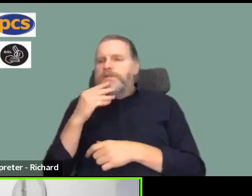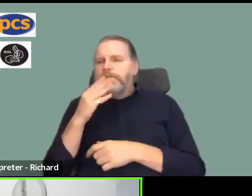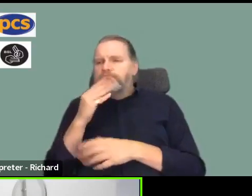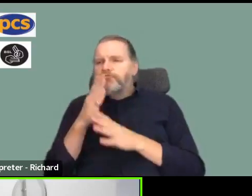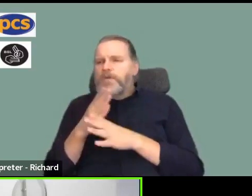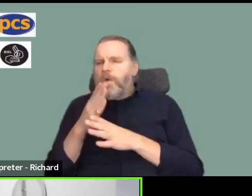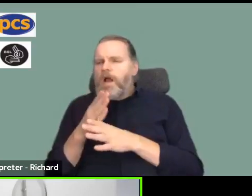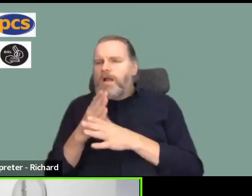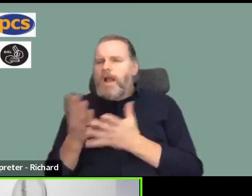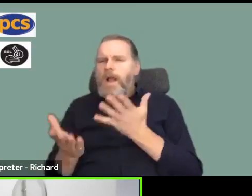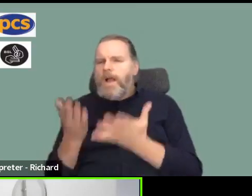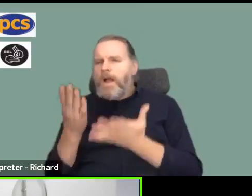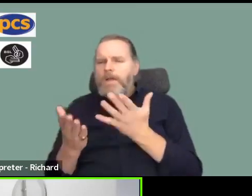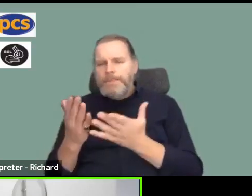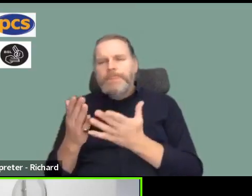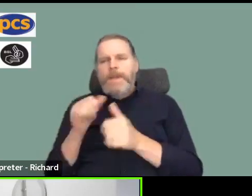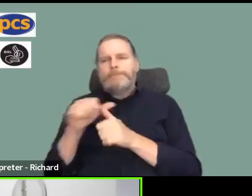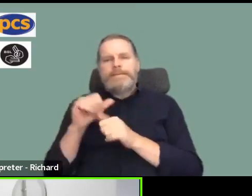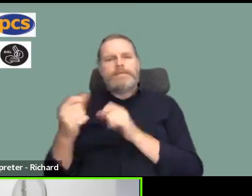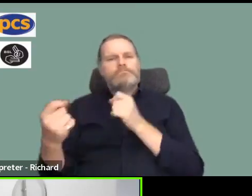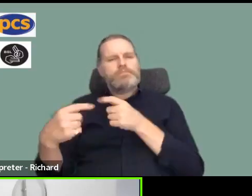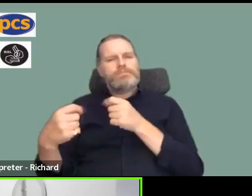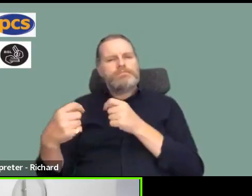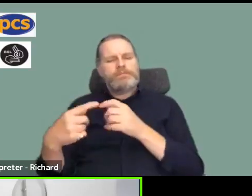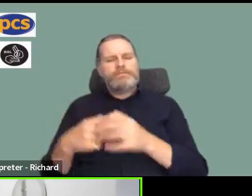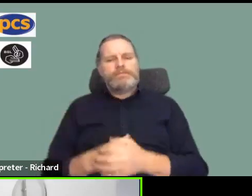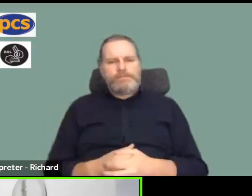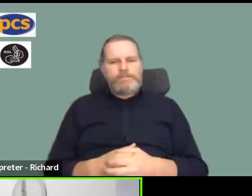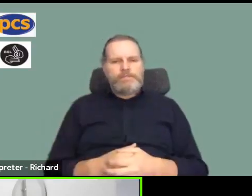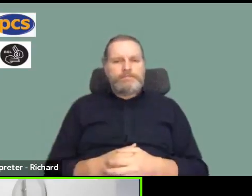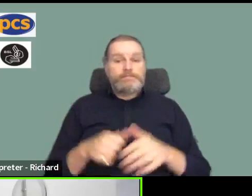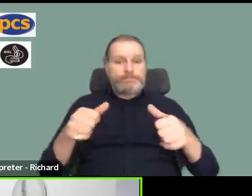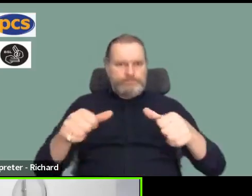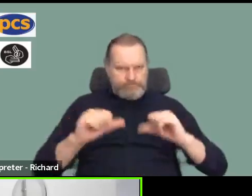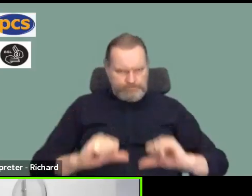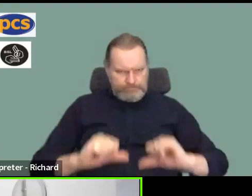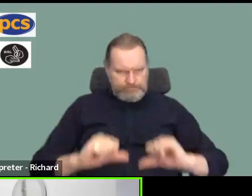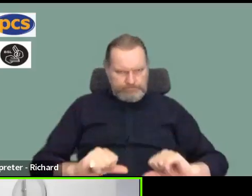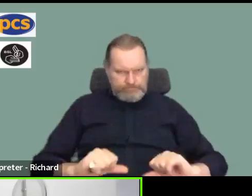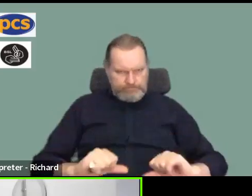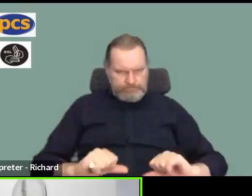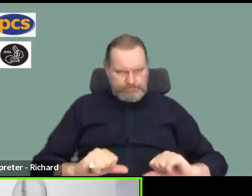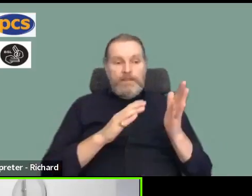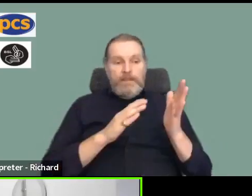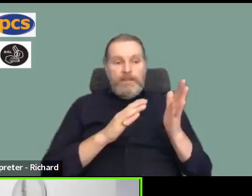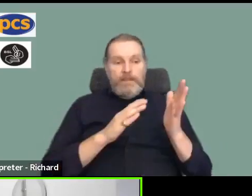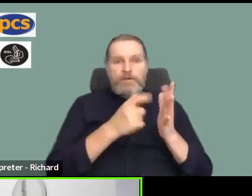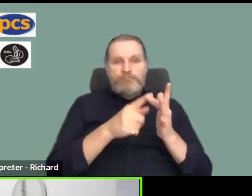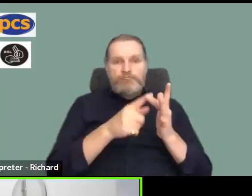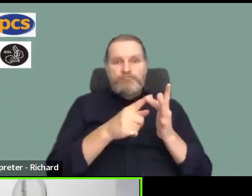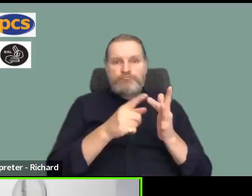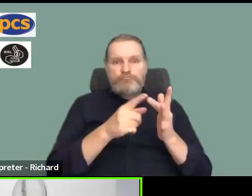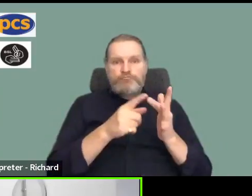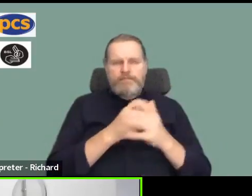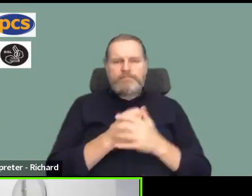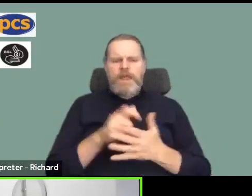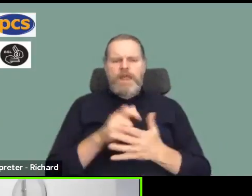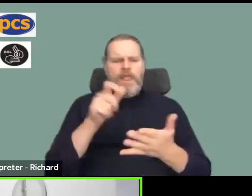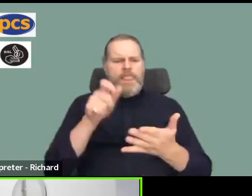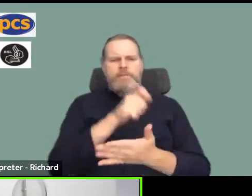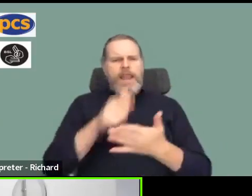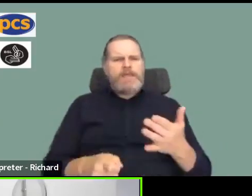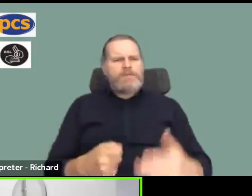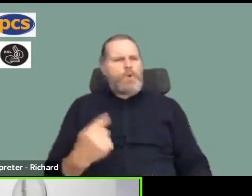Thank you. OK, there's a couple that I can probably pick up, Mark. Marie says, who is the ballot aimed at? Not seeing much about